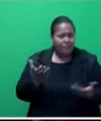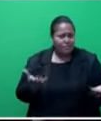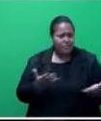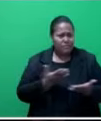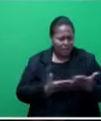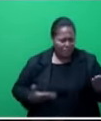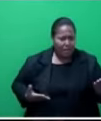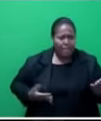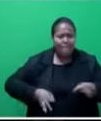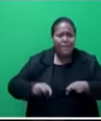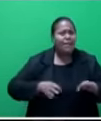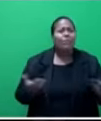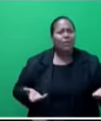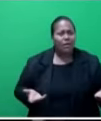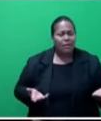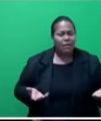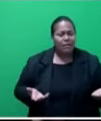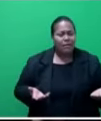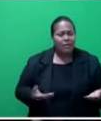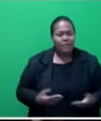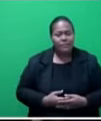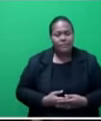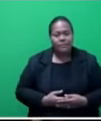plan or a